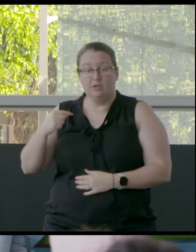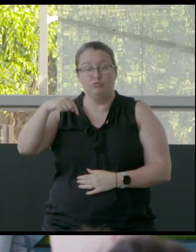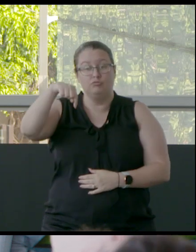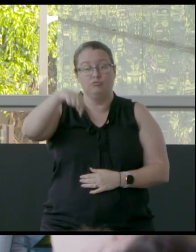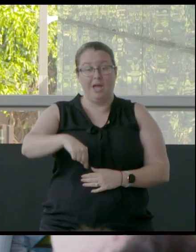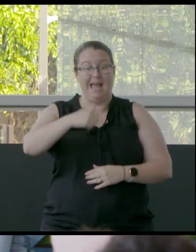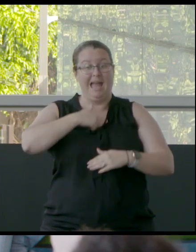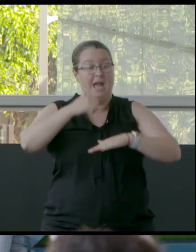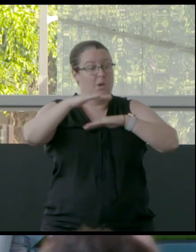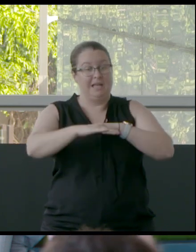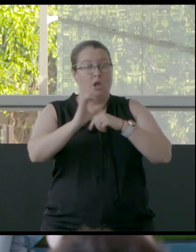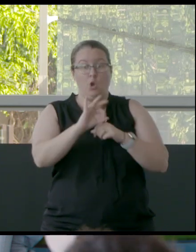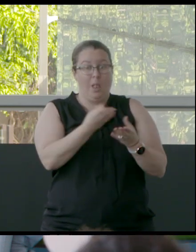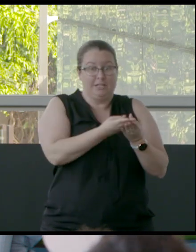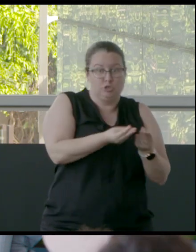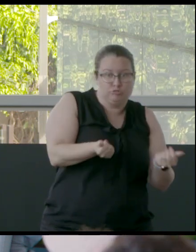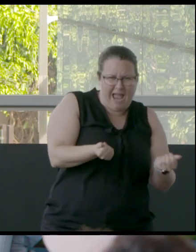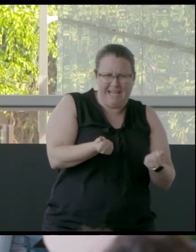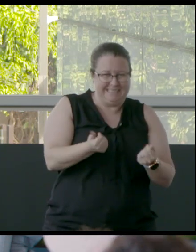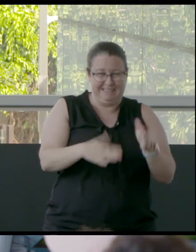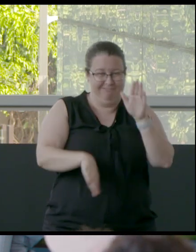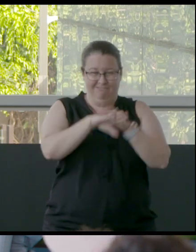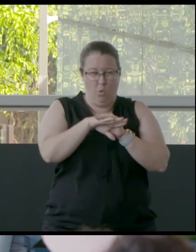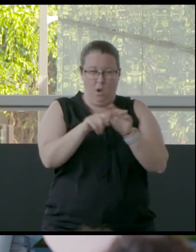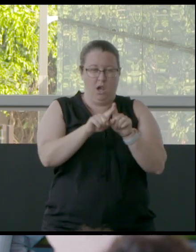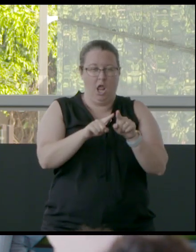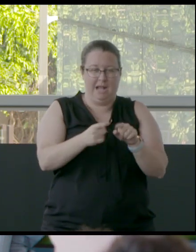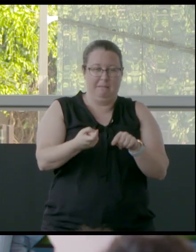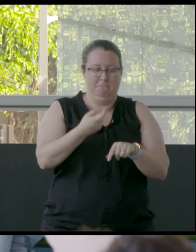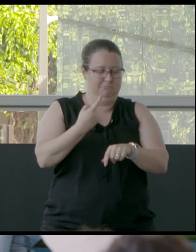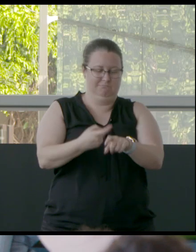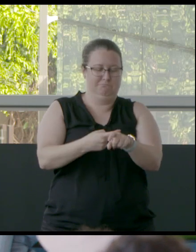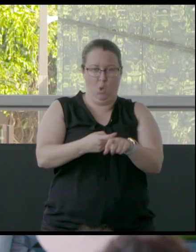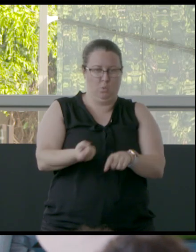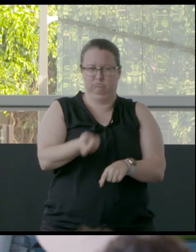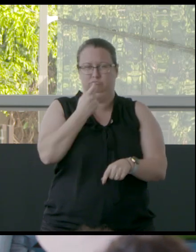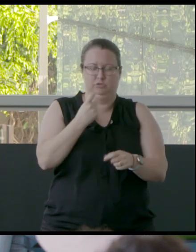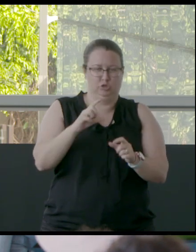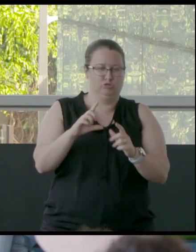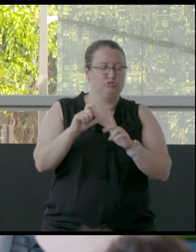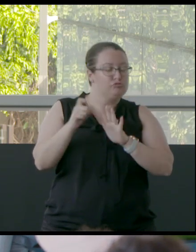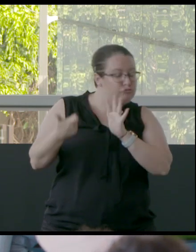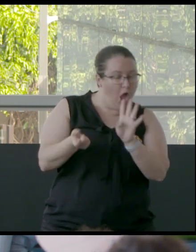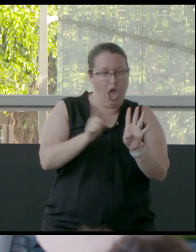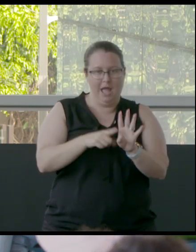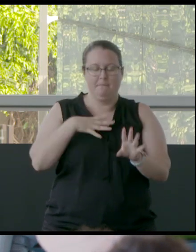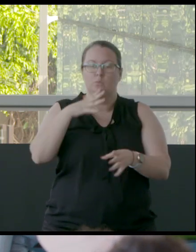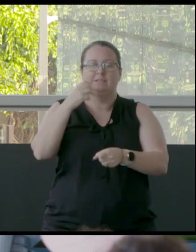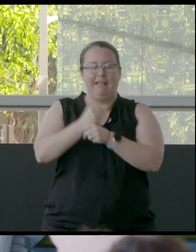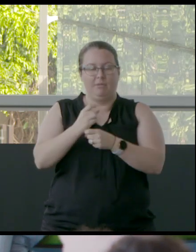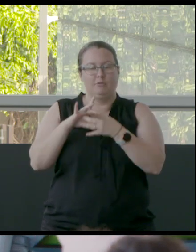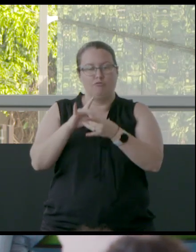you know, our country isn't just in drought. It's like bone dry because of the government's relationship or,